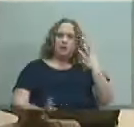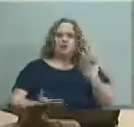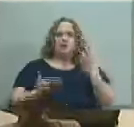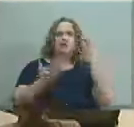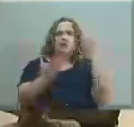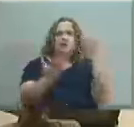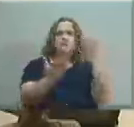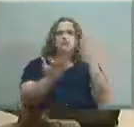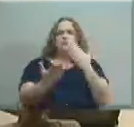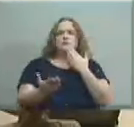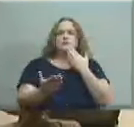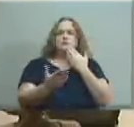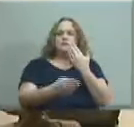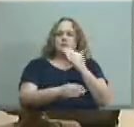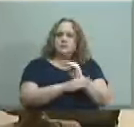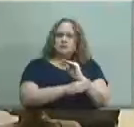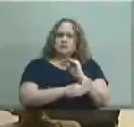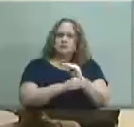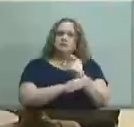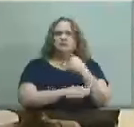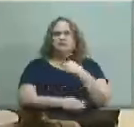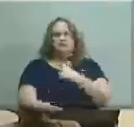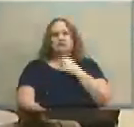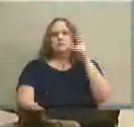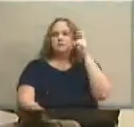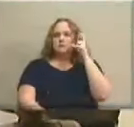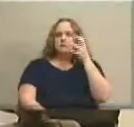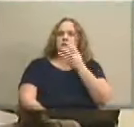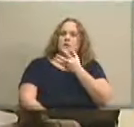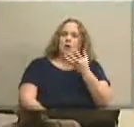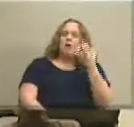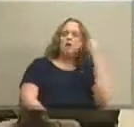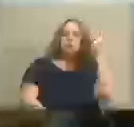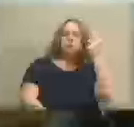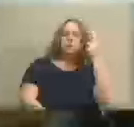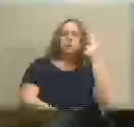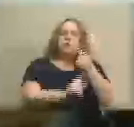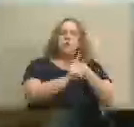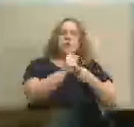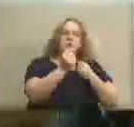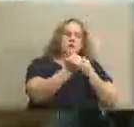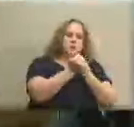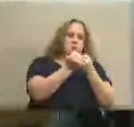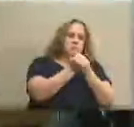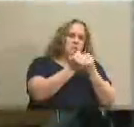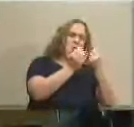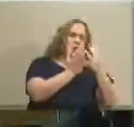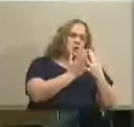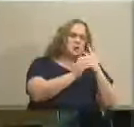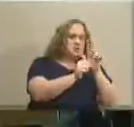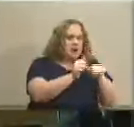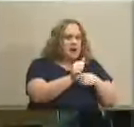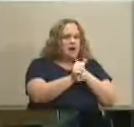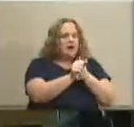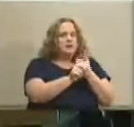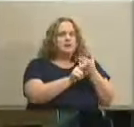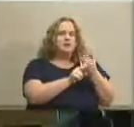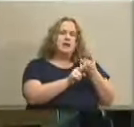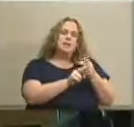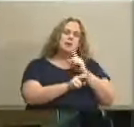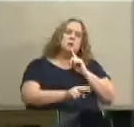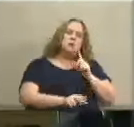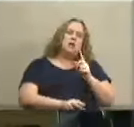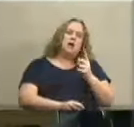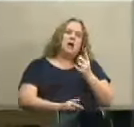good evening once again you've heard much of the rationale from the supporters behind the name basically